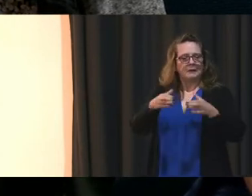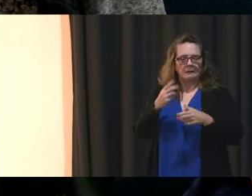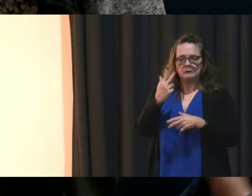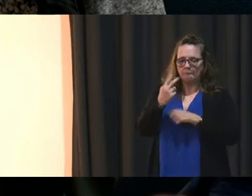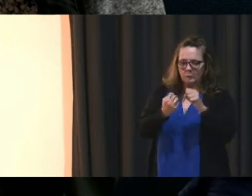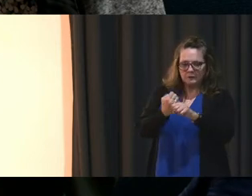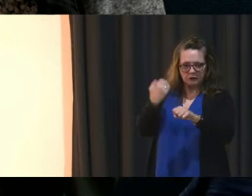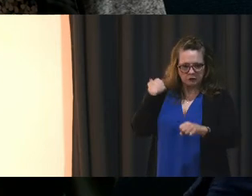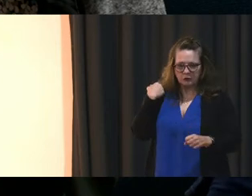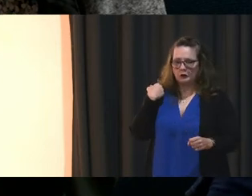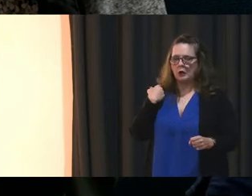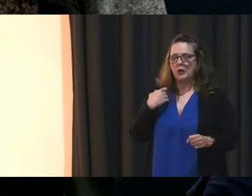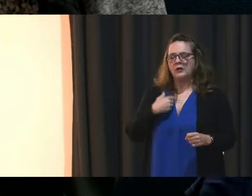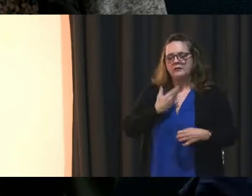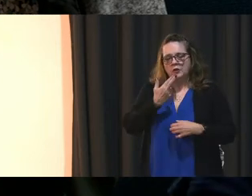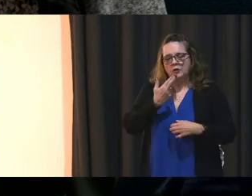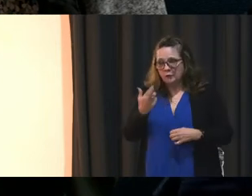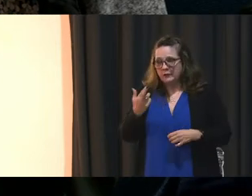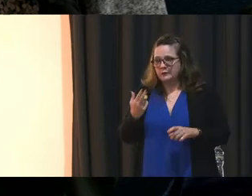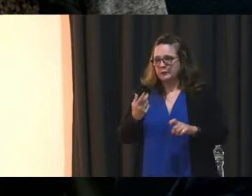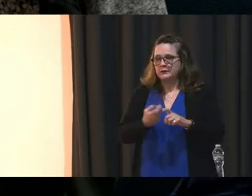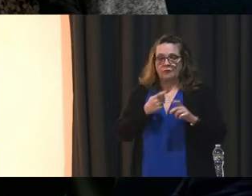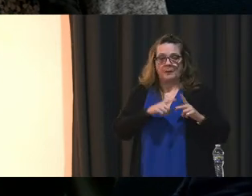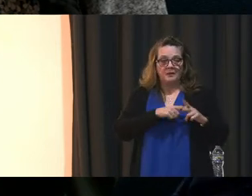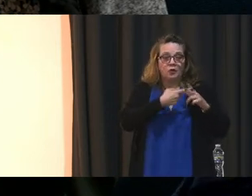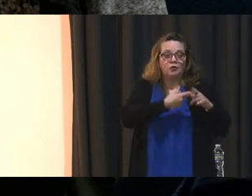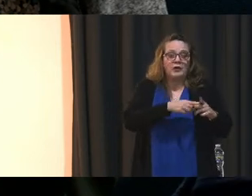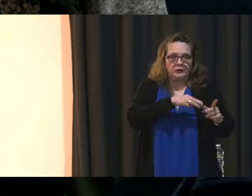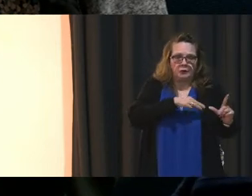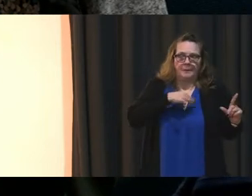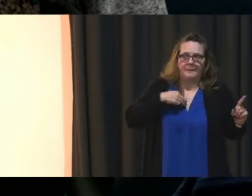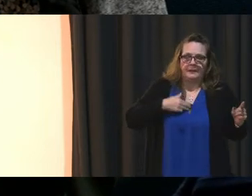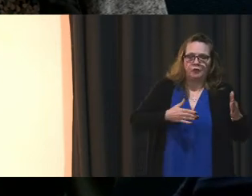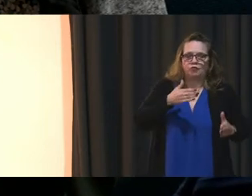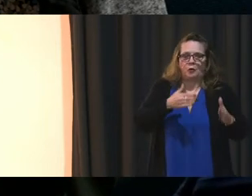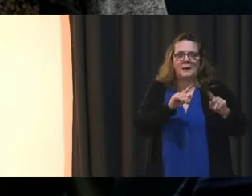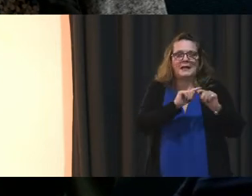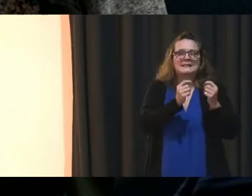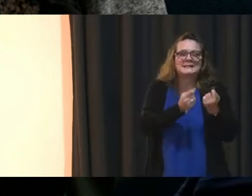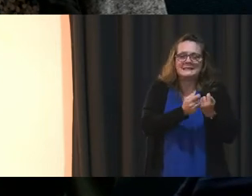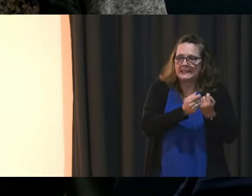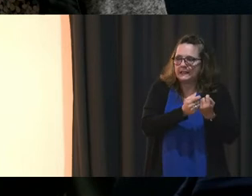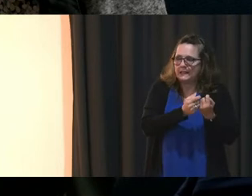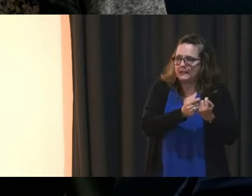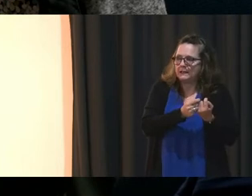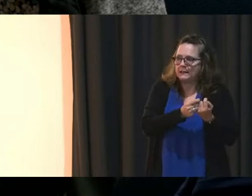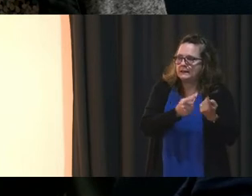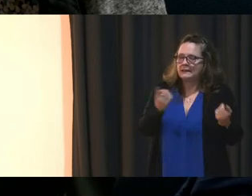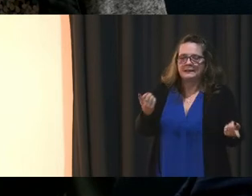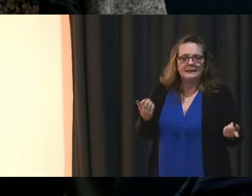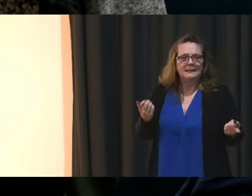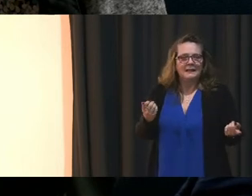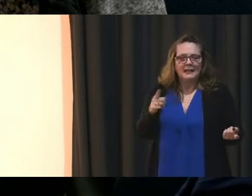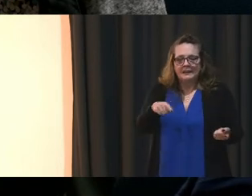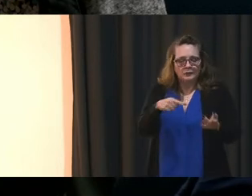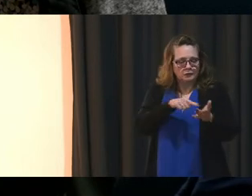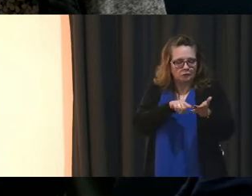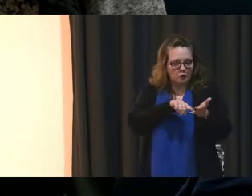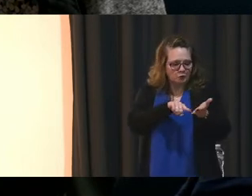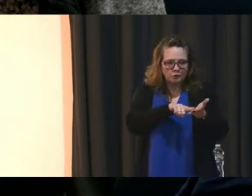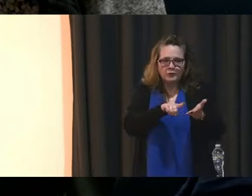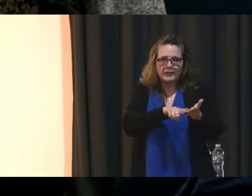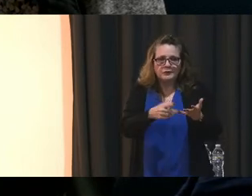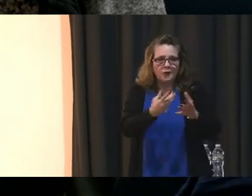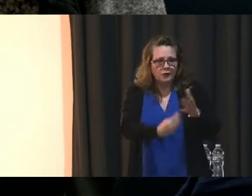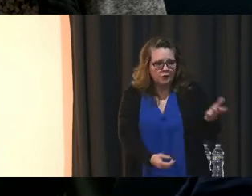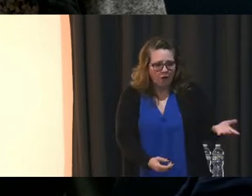Classroom has resources from the original members of the robotics team. Now Brandon can't look back at those records anymore. He has to count